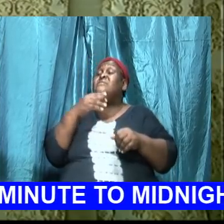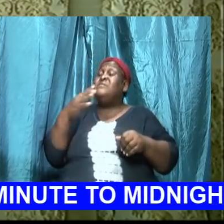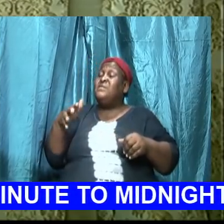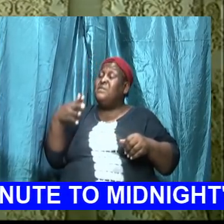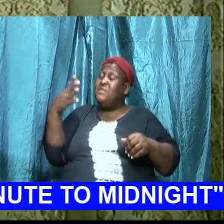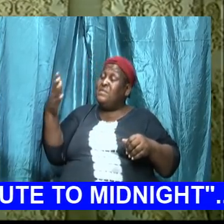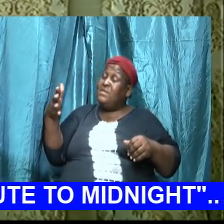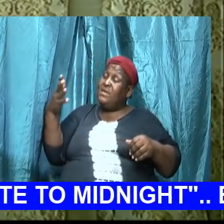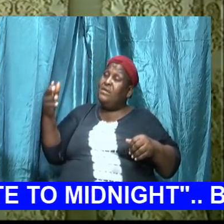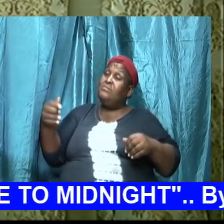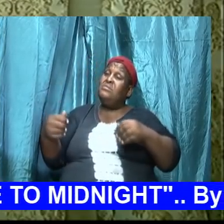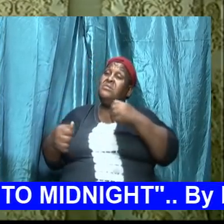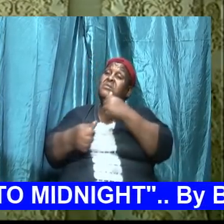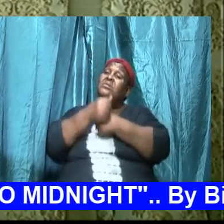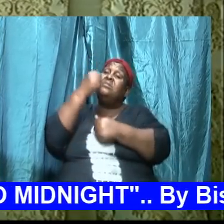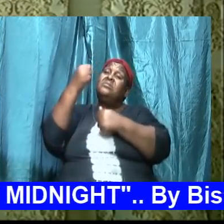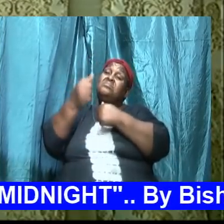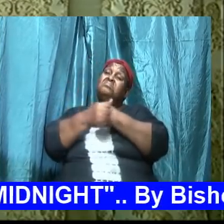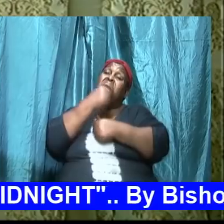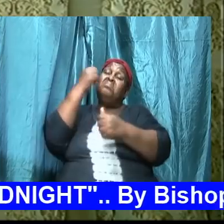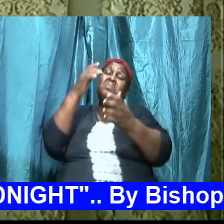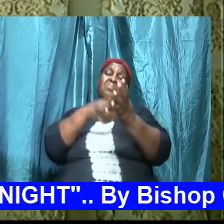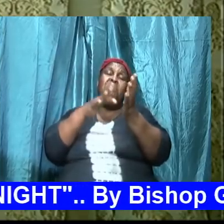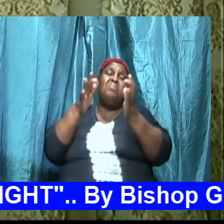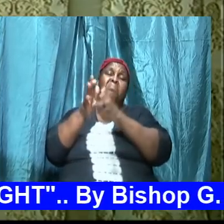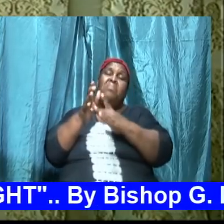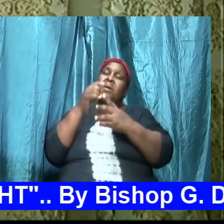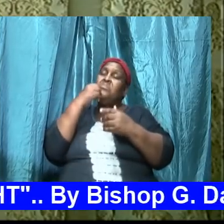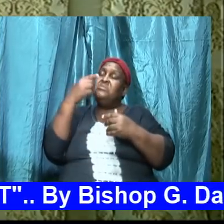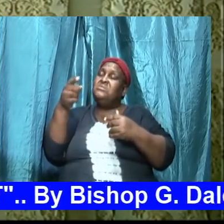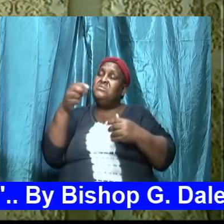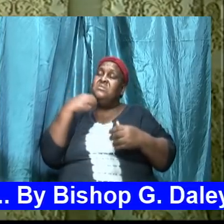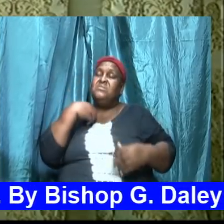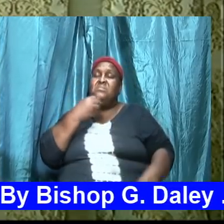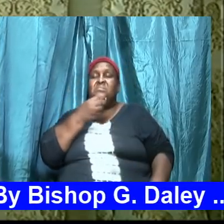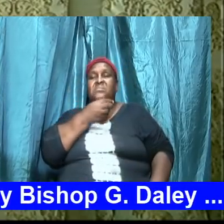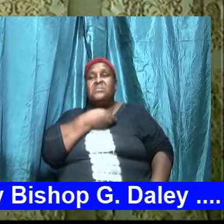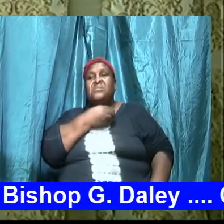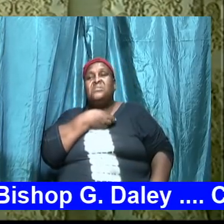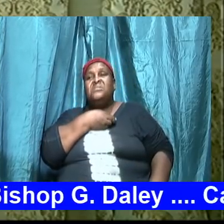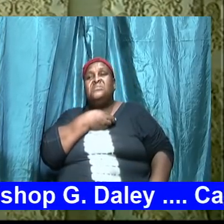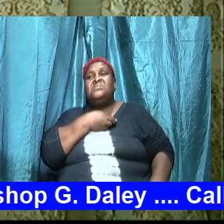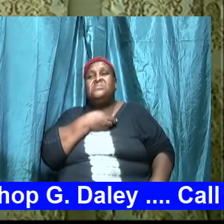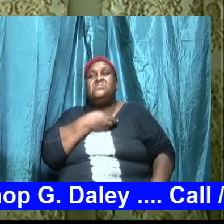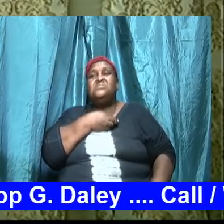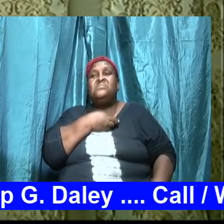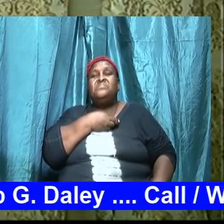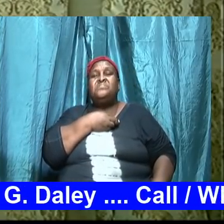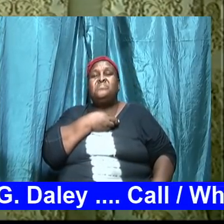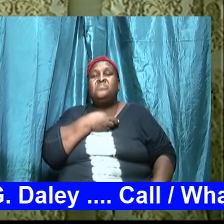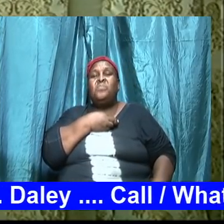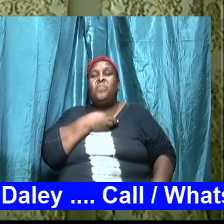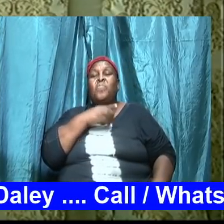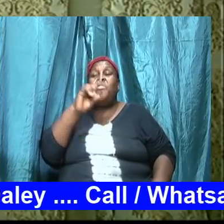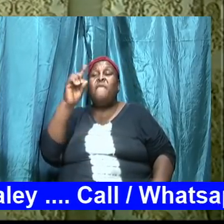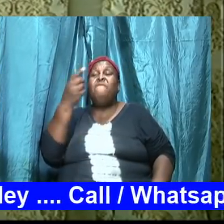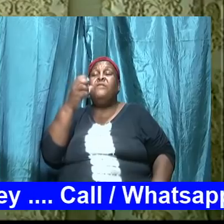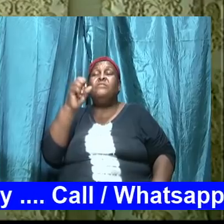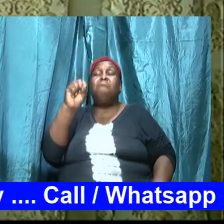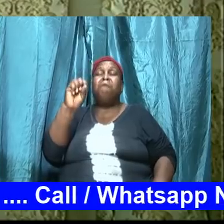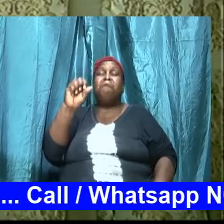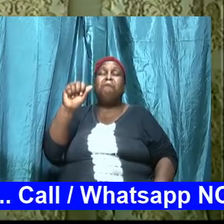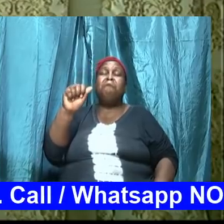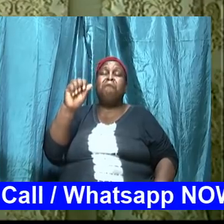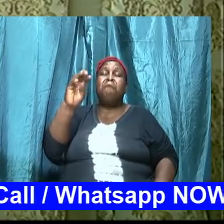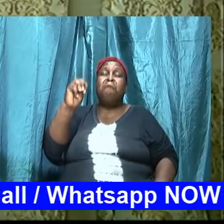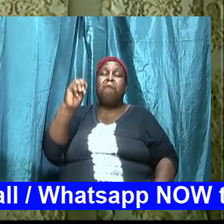this is what you know the Bible tells us in I believe it is 1st Samuel chapter